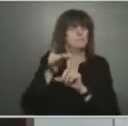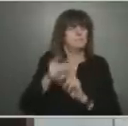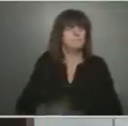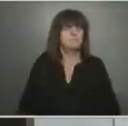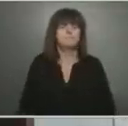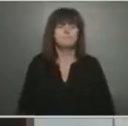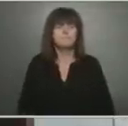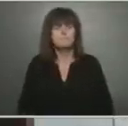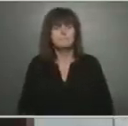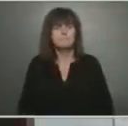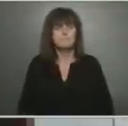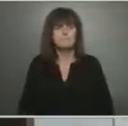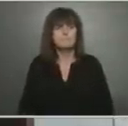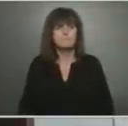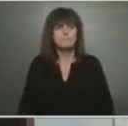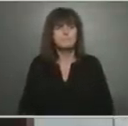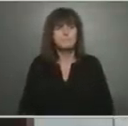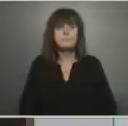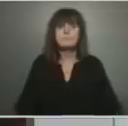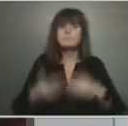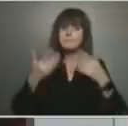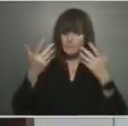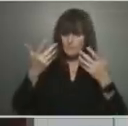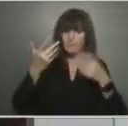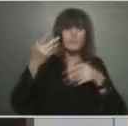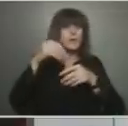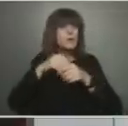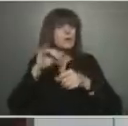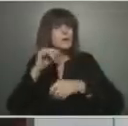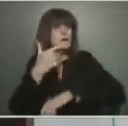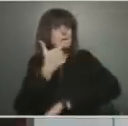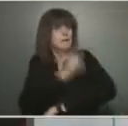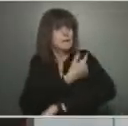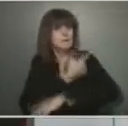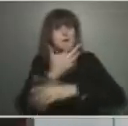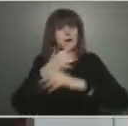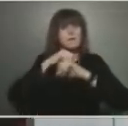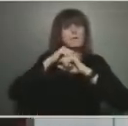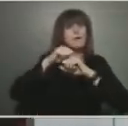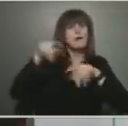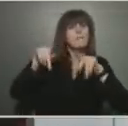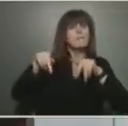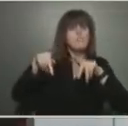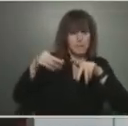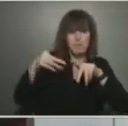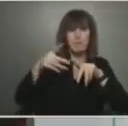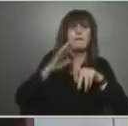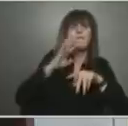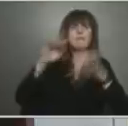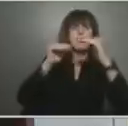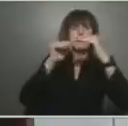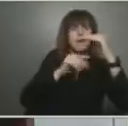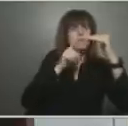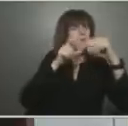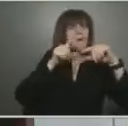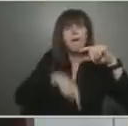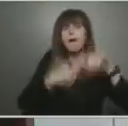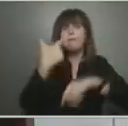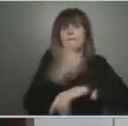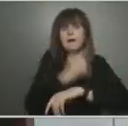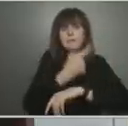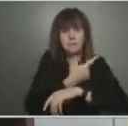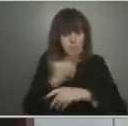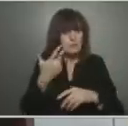including children under five who cannot yet receive a vaccine. In fact, a large number of hospitalization in children under